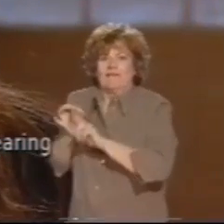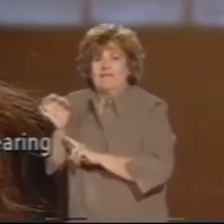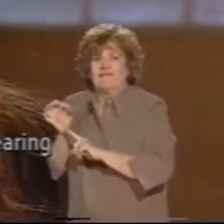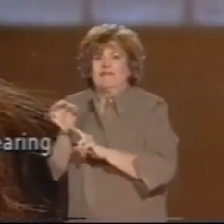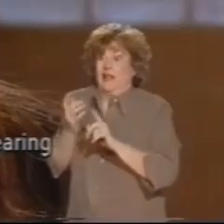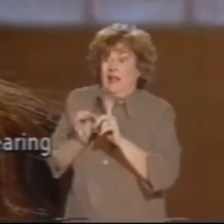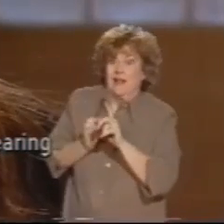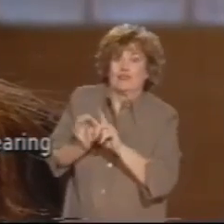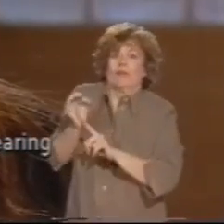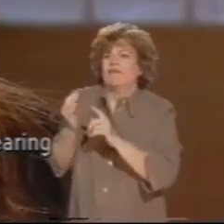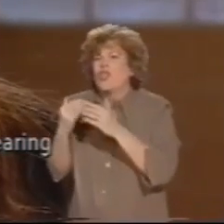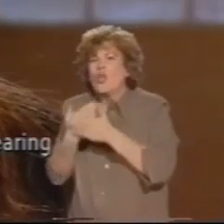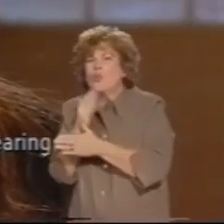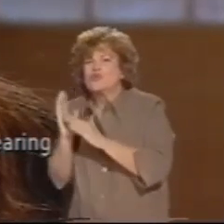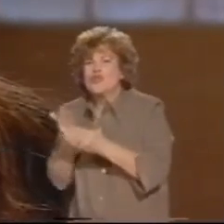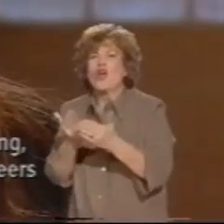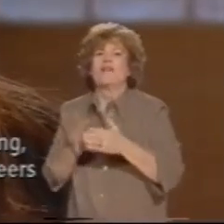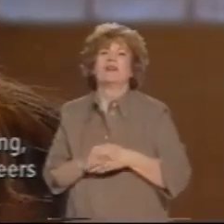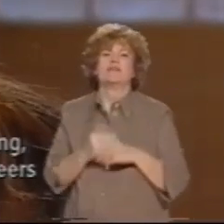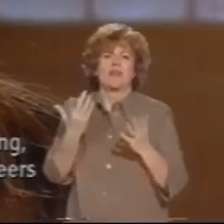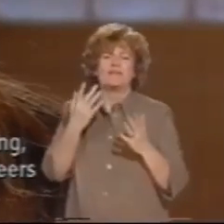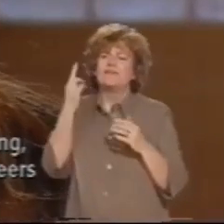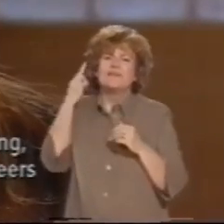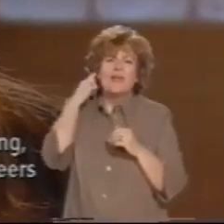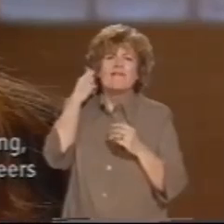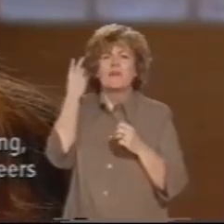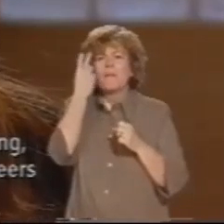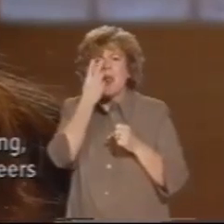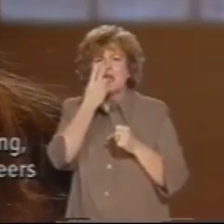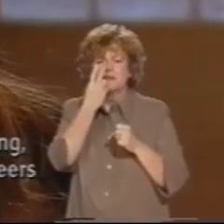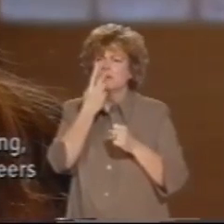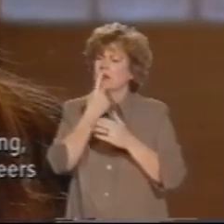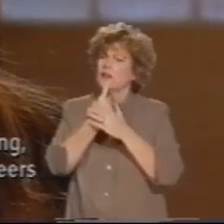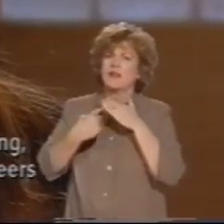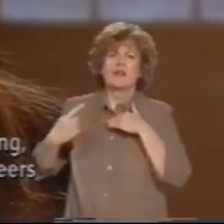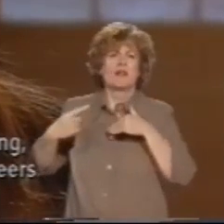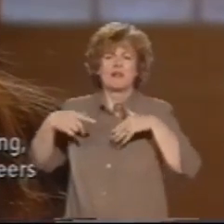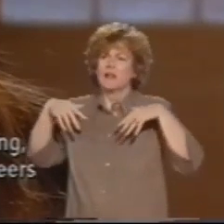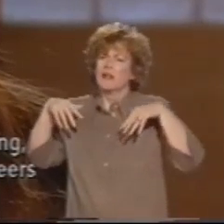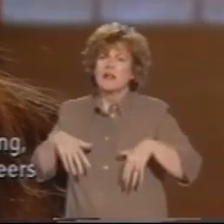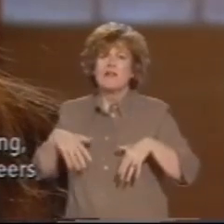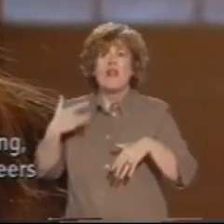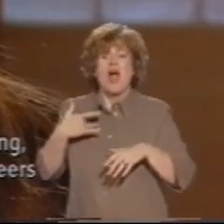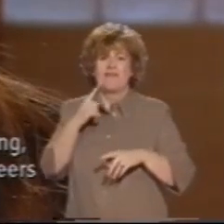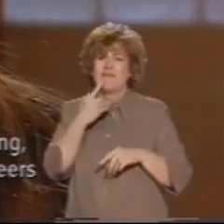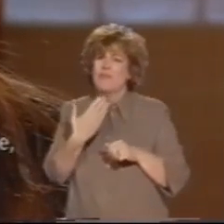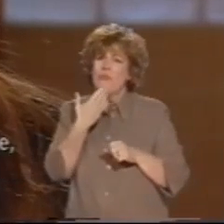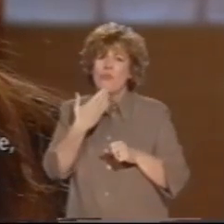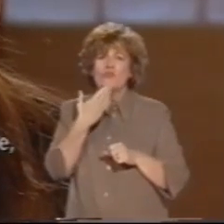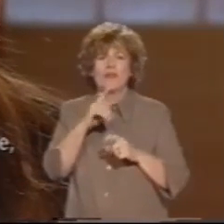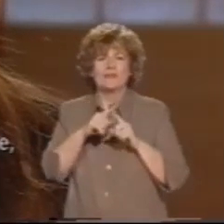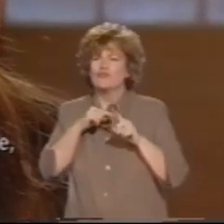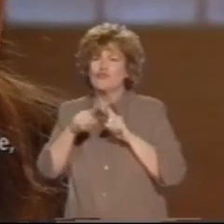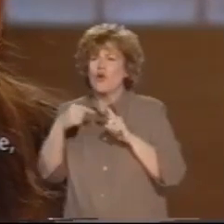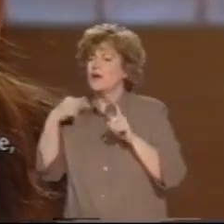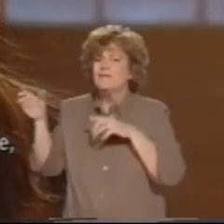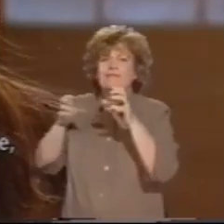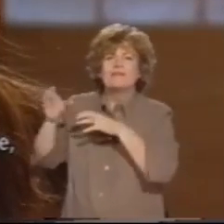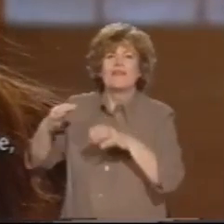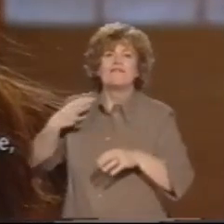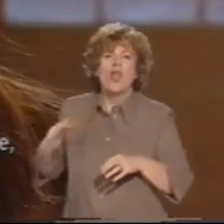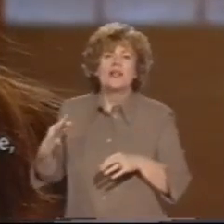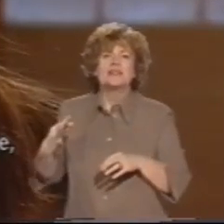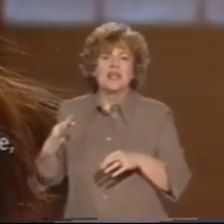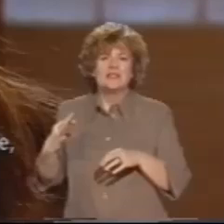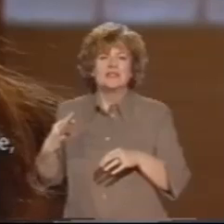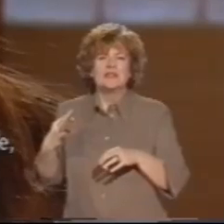and hearing is very, very isolating and life can be very, very boring. So we try and find volunteers to put with those people, to match them